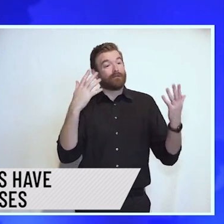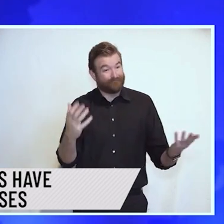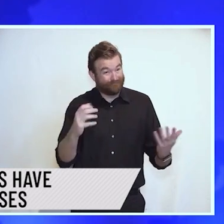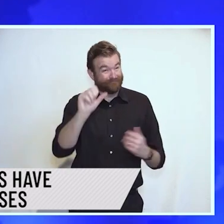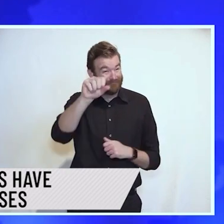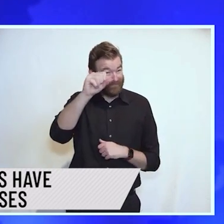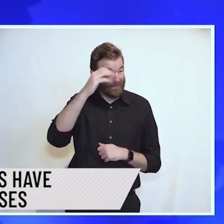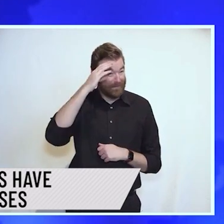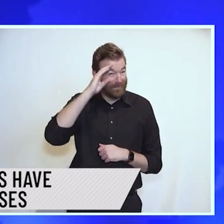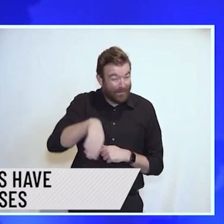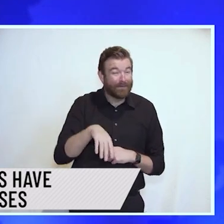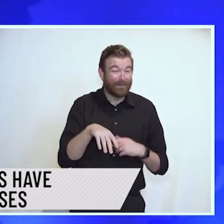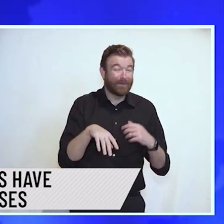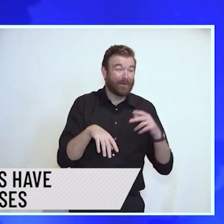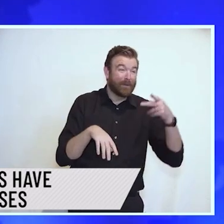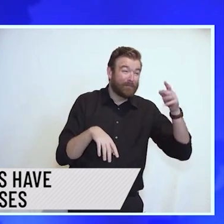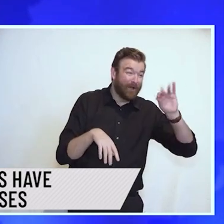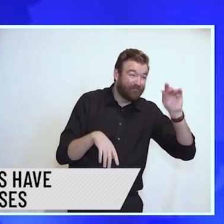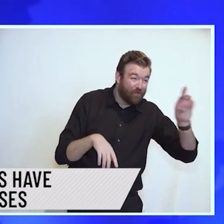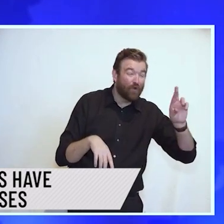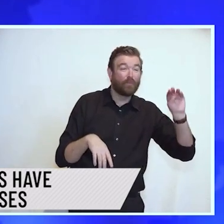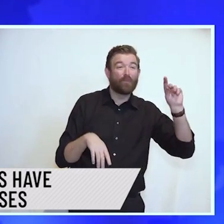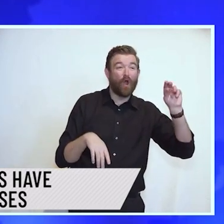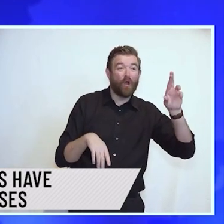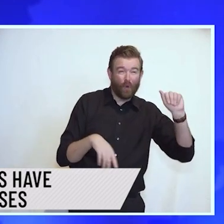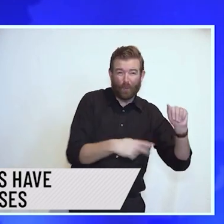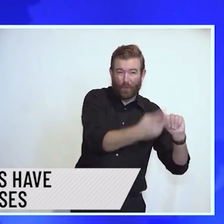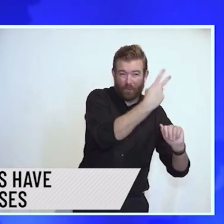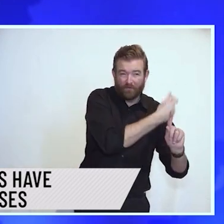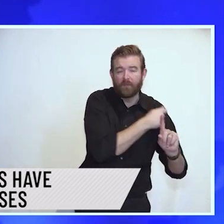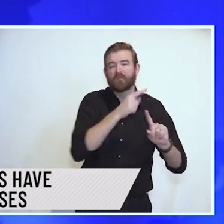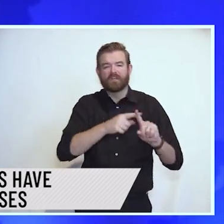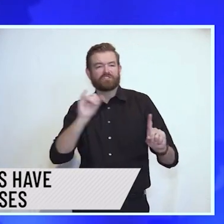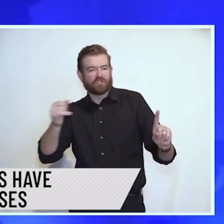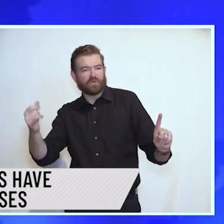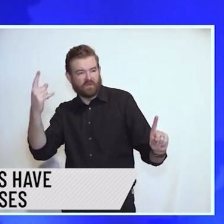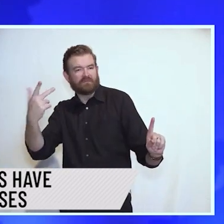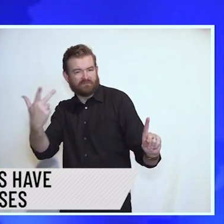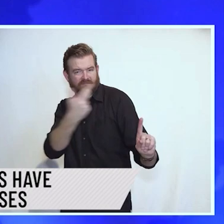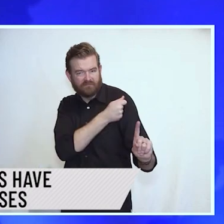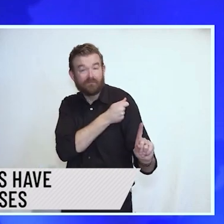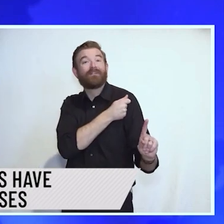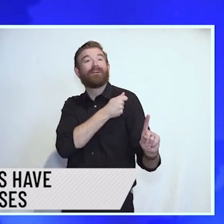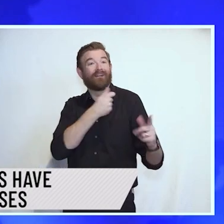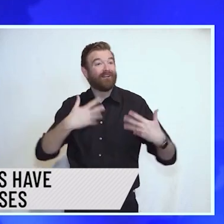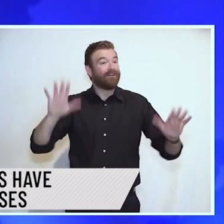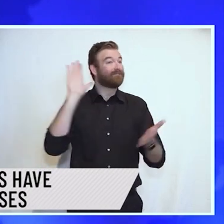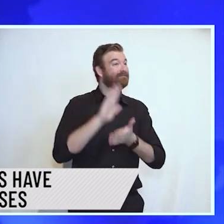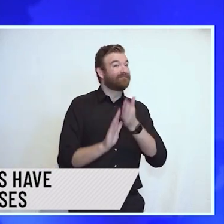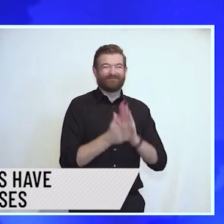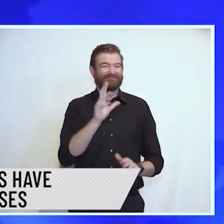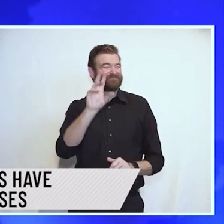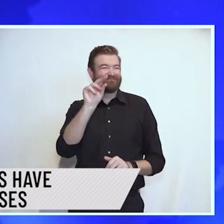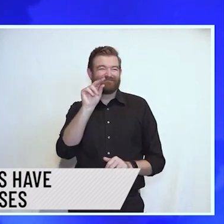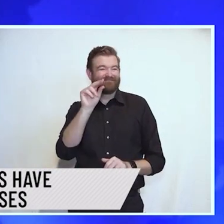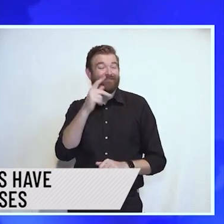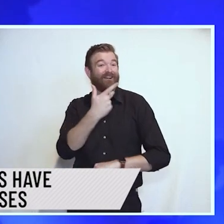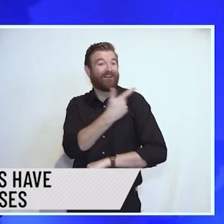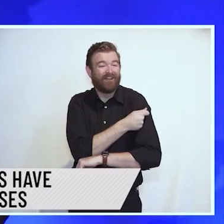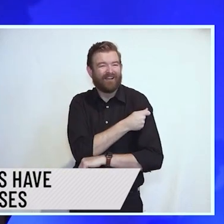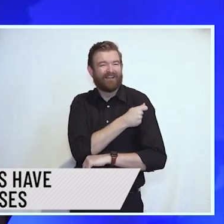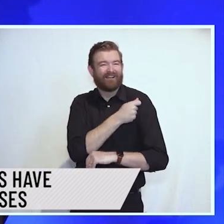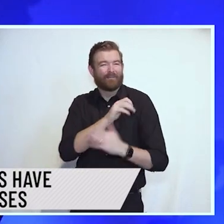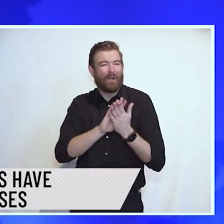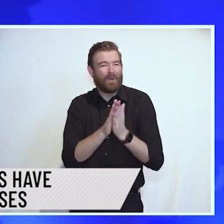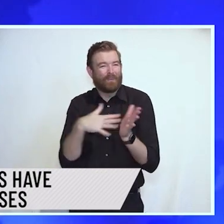the Pfizer and Moderna vaccines or the one-shot from J&J, they weaken after several months. It's more important than